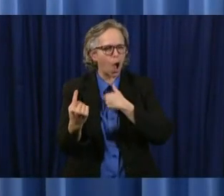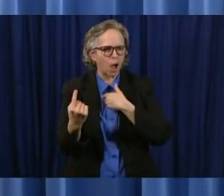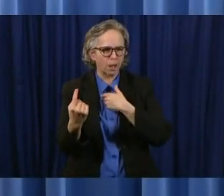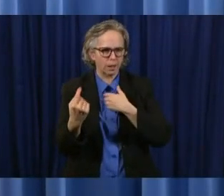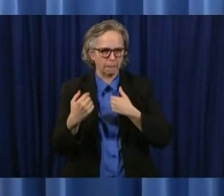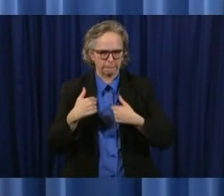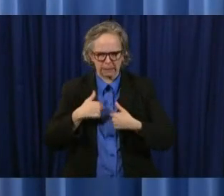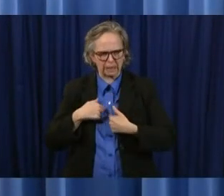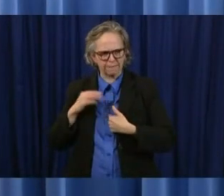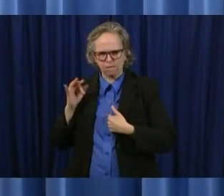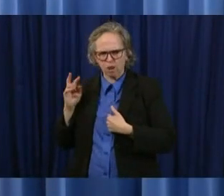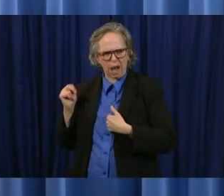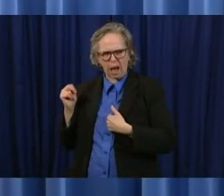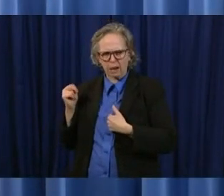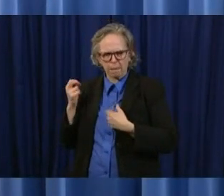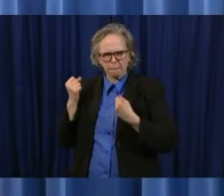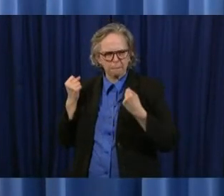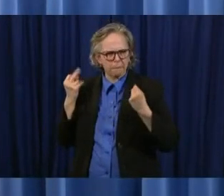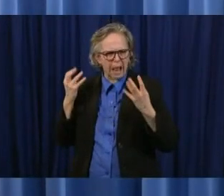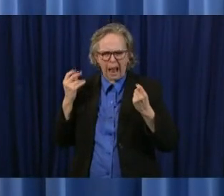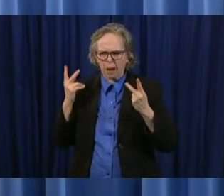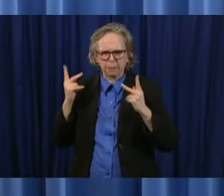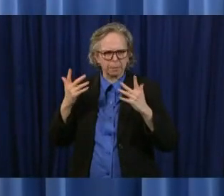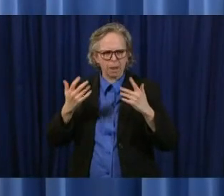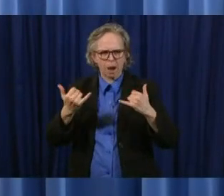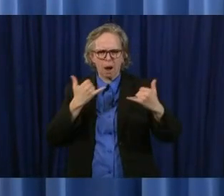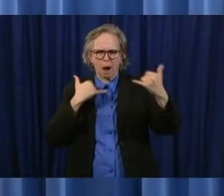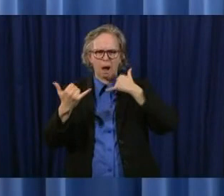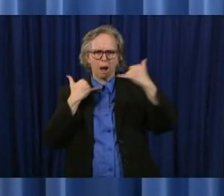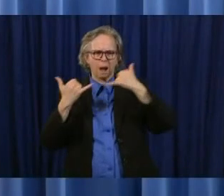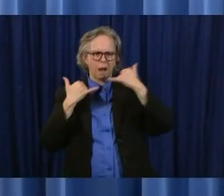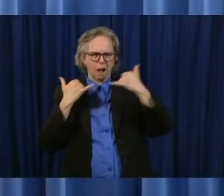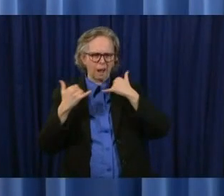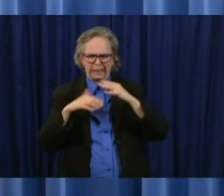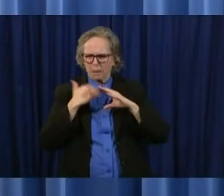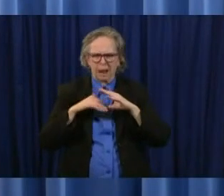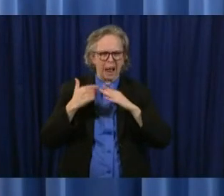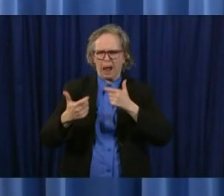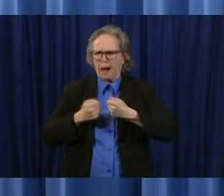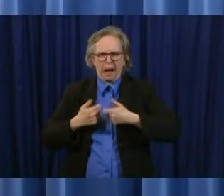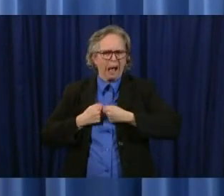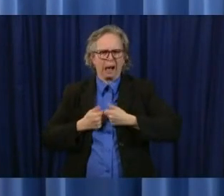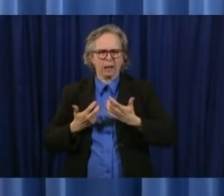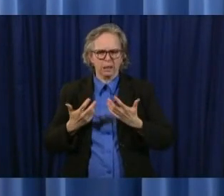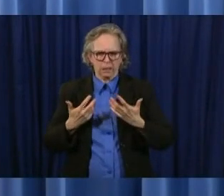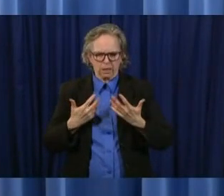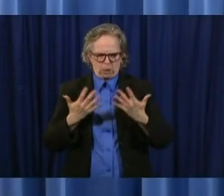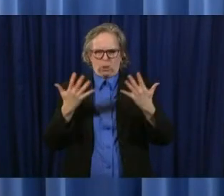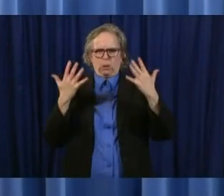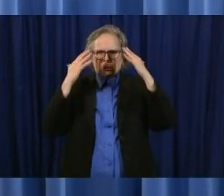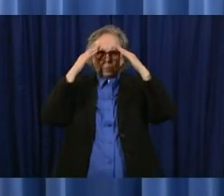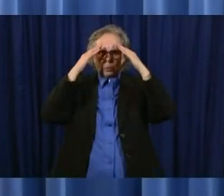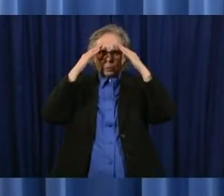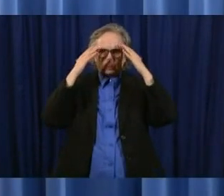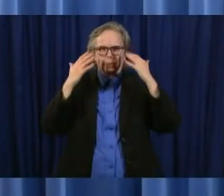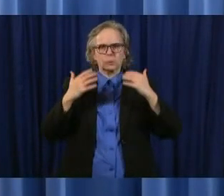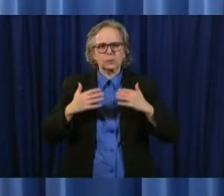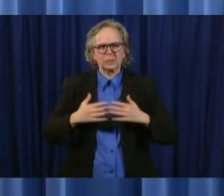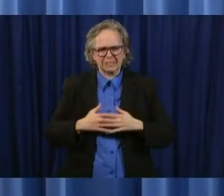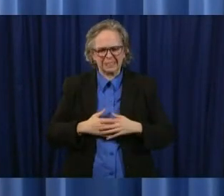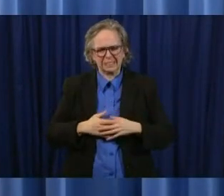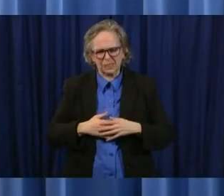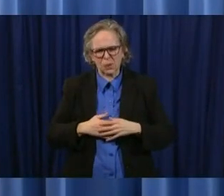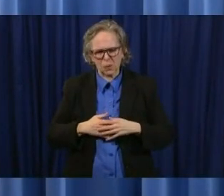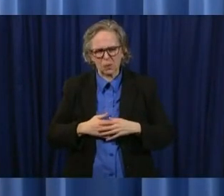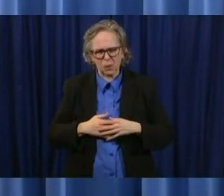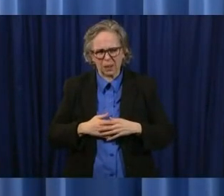lot of different different people who felt that i may wear a mask or i may not wear a mask but the